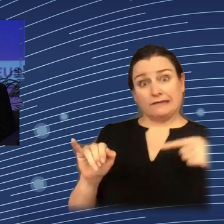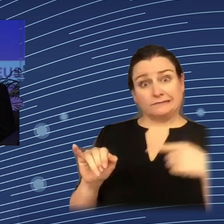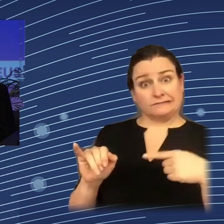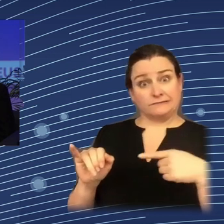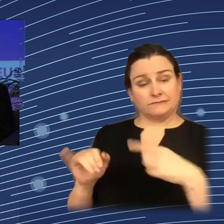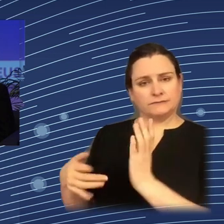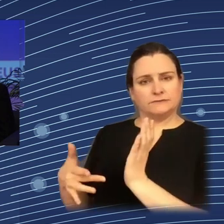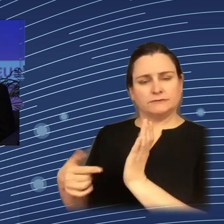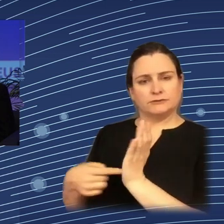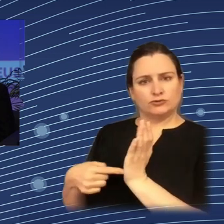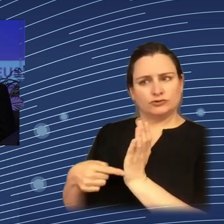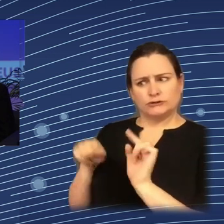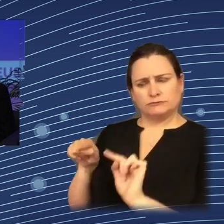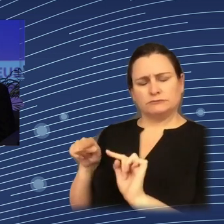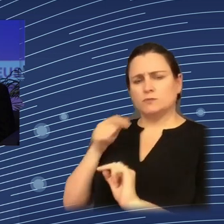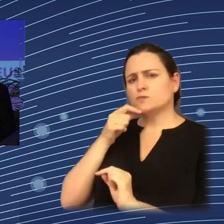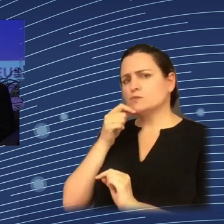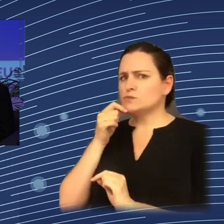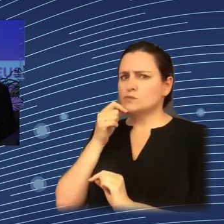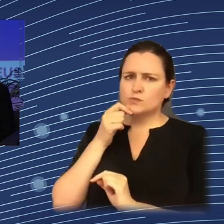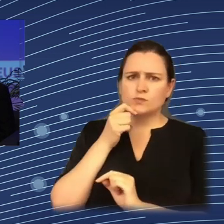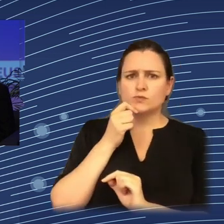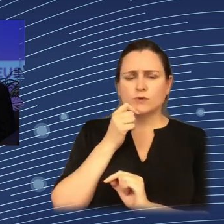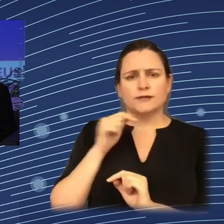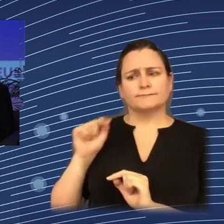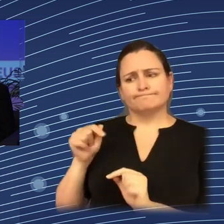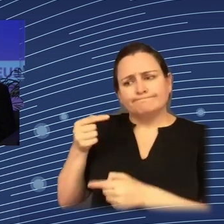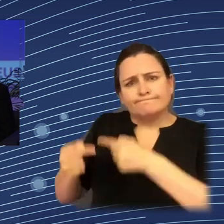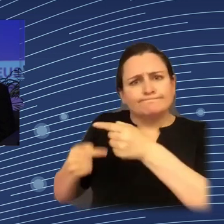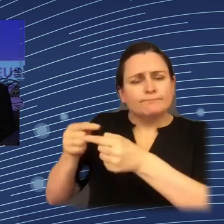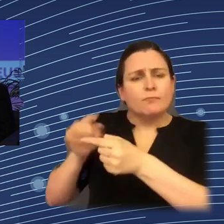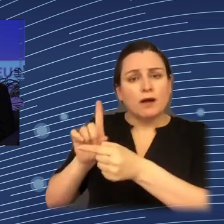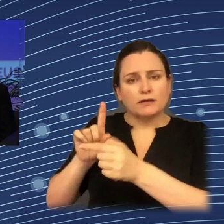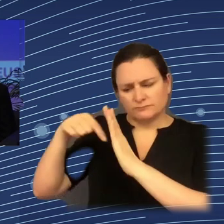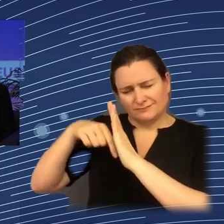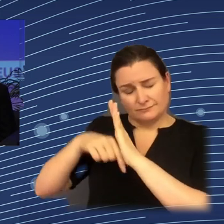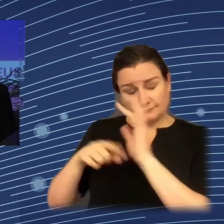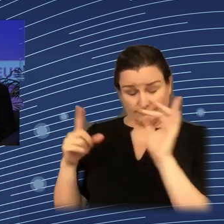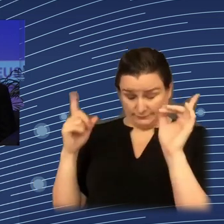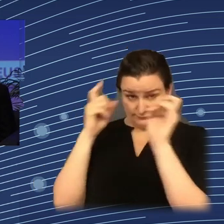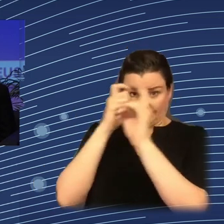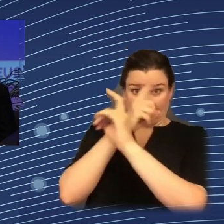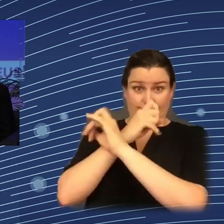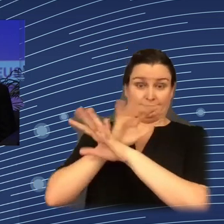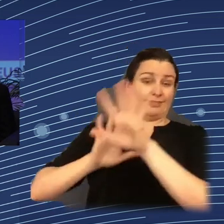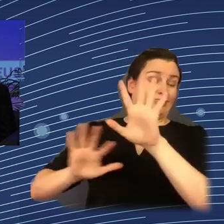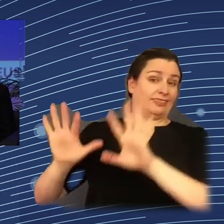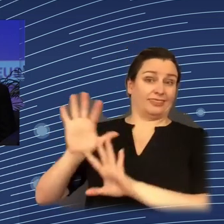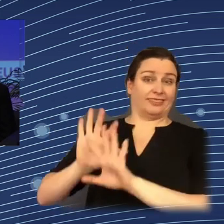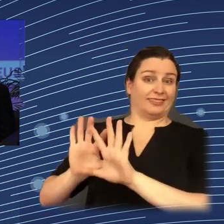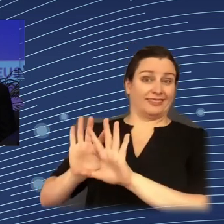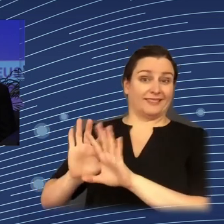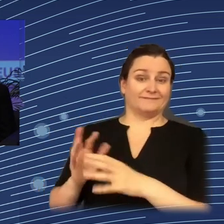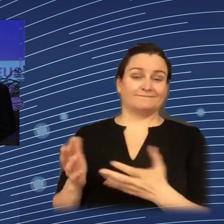complexity in understanding these technologies, that still many people, and here I am really